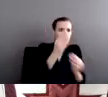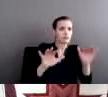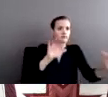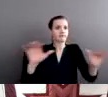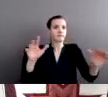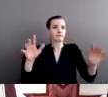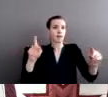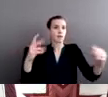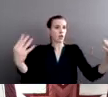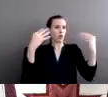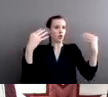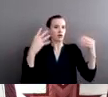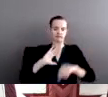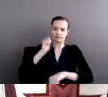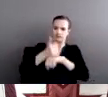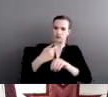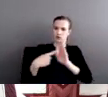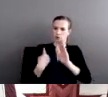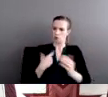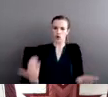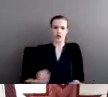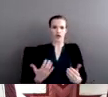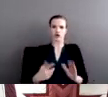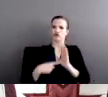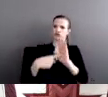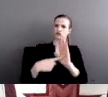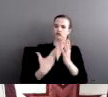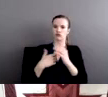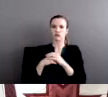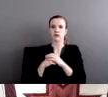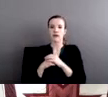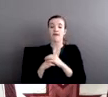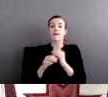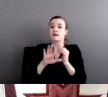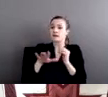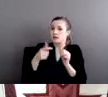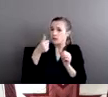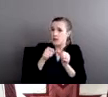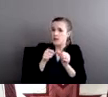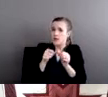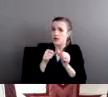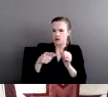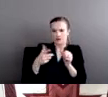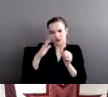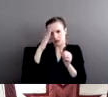claim, to say we're here. And you have to remember, and all of you know this, that most of the time,